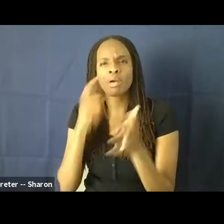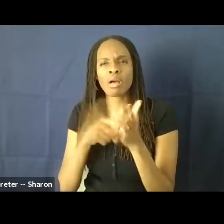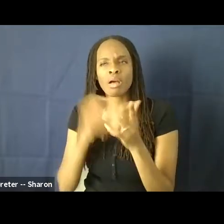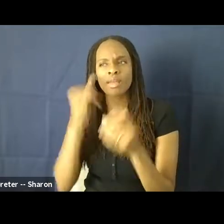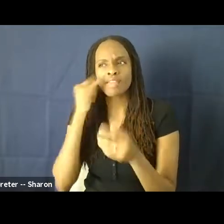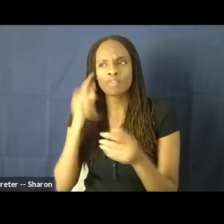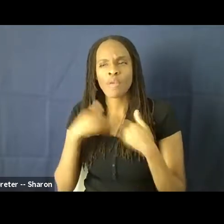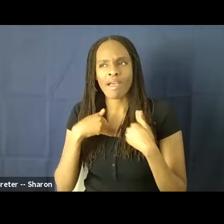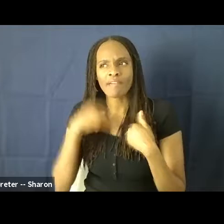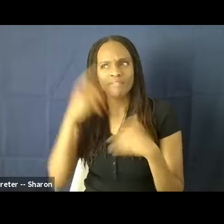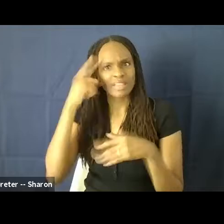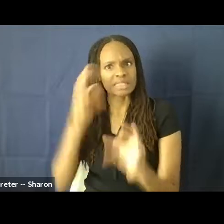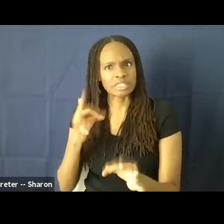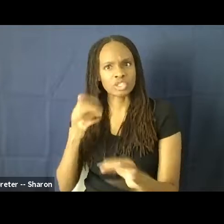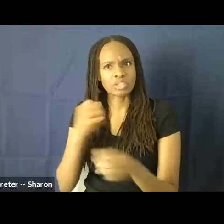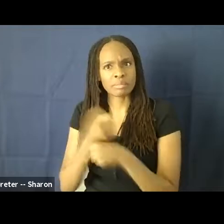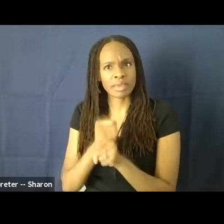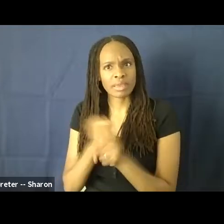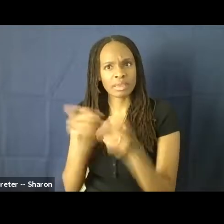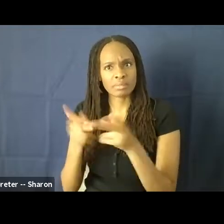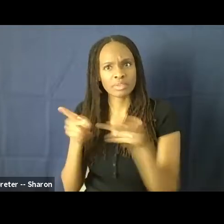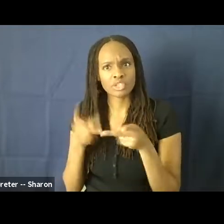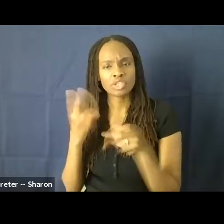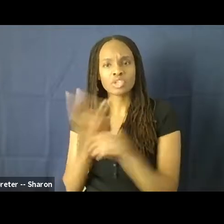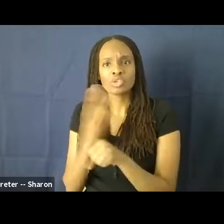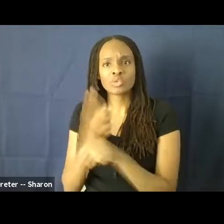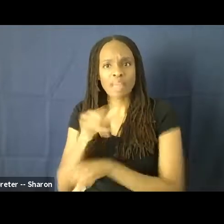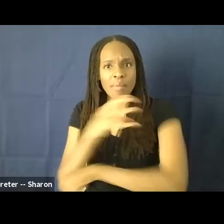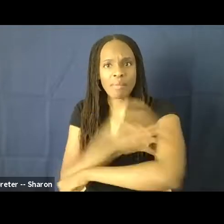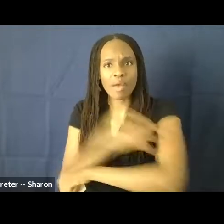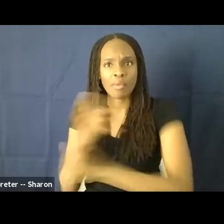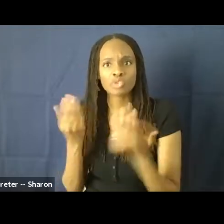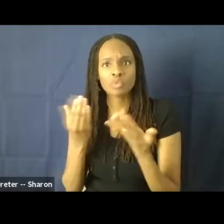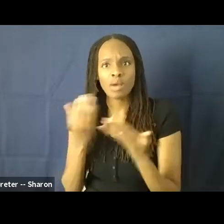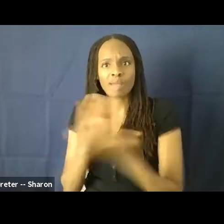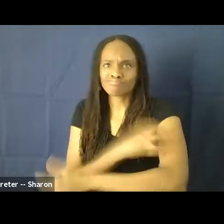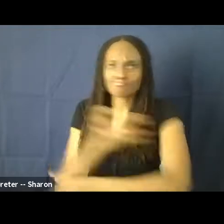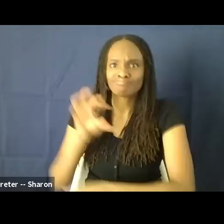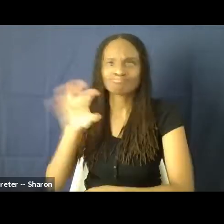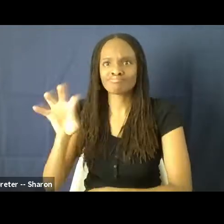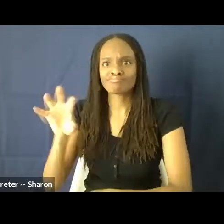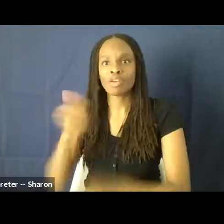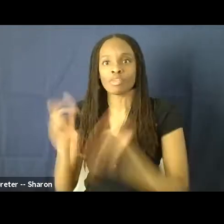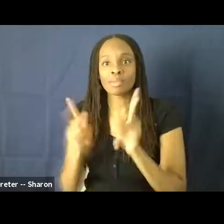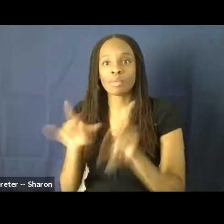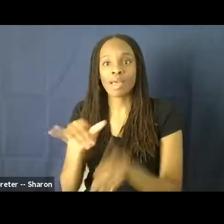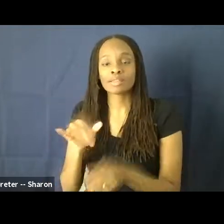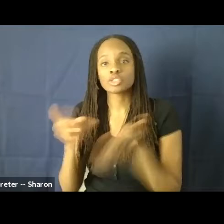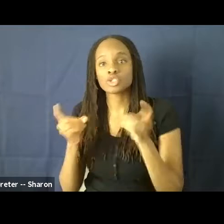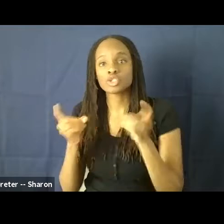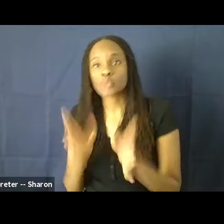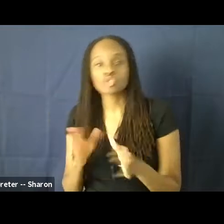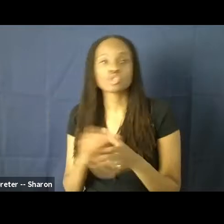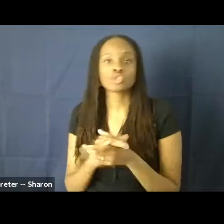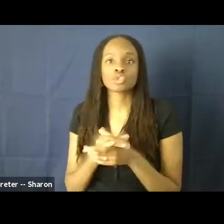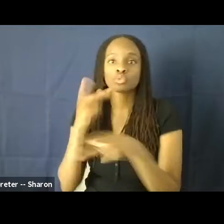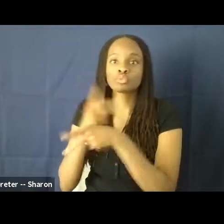and use that power to empower others. So as directors, producers, department